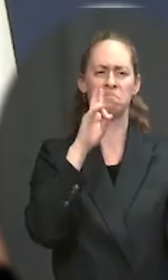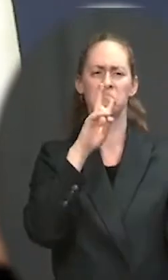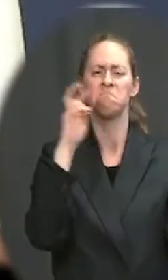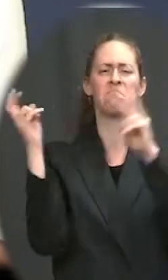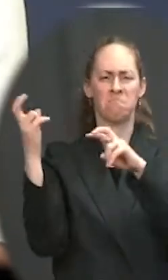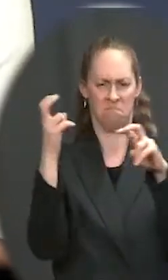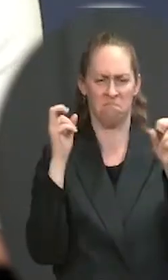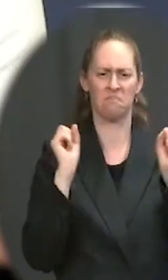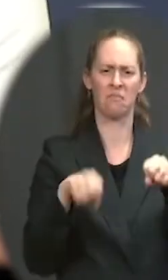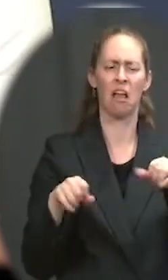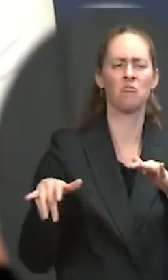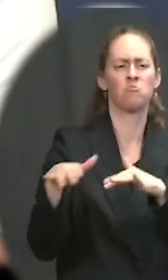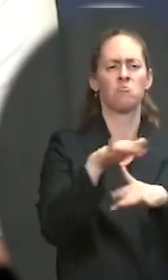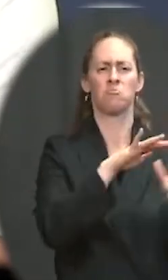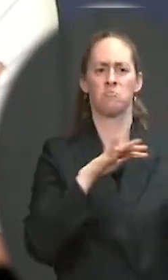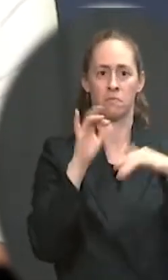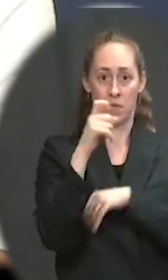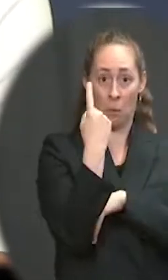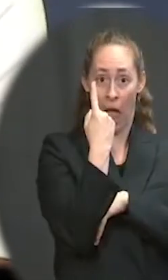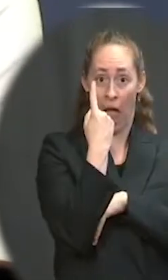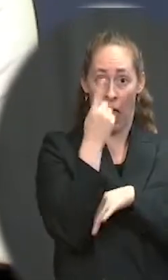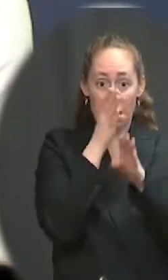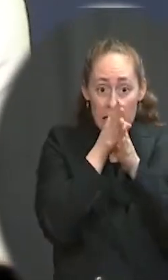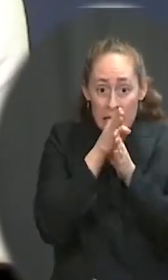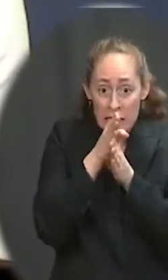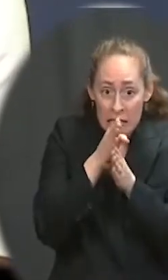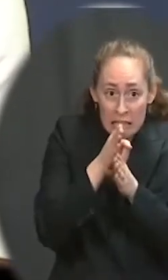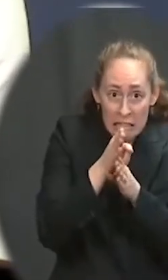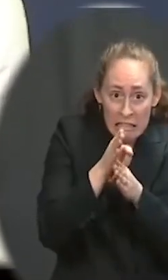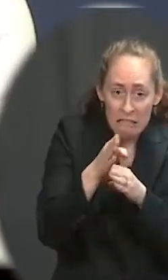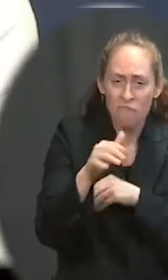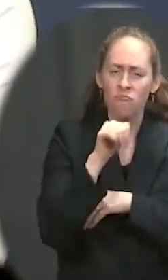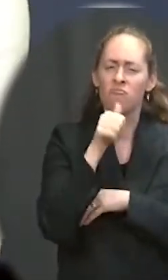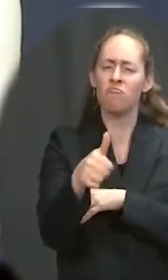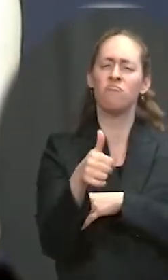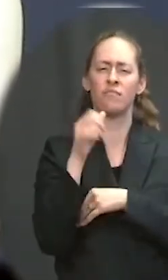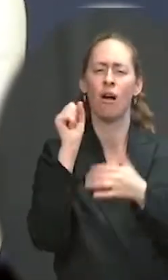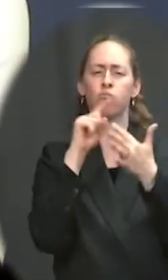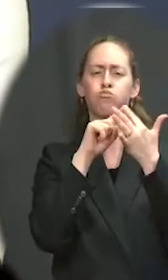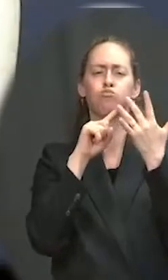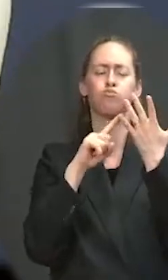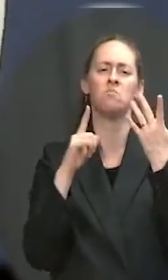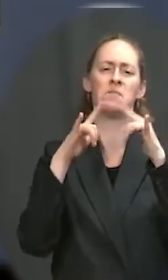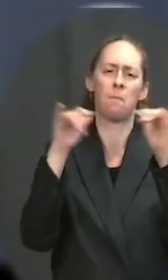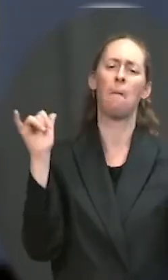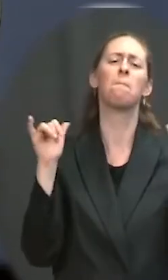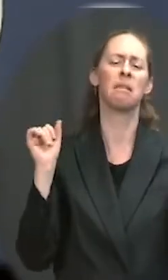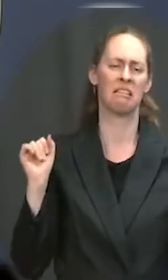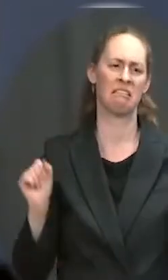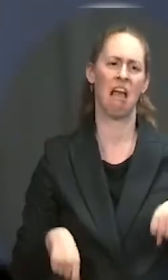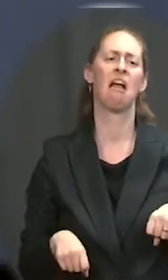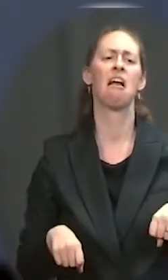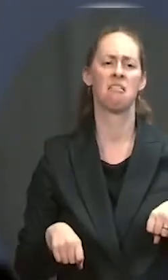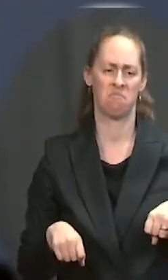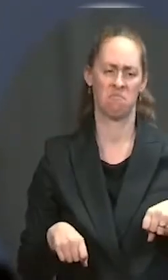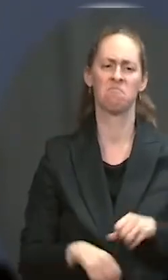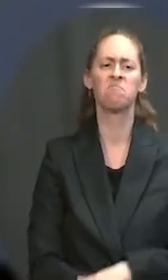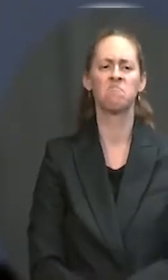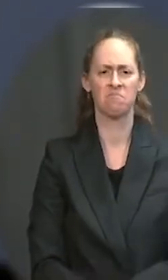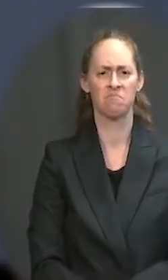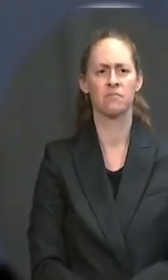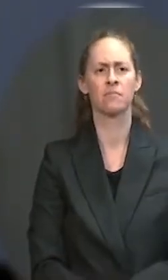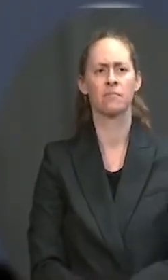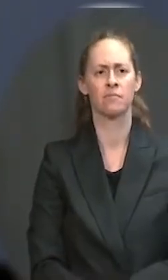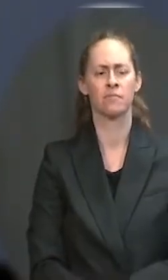frequency of the discussions and the status of them. And we defer to them. They will be important participants, of course, in any outcome of